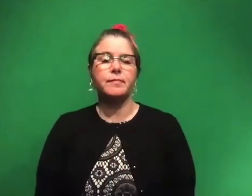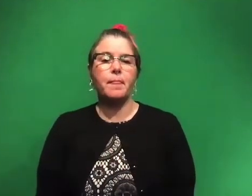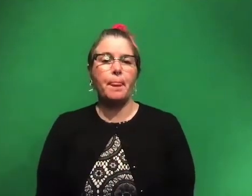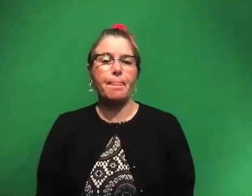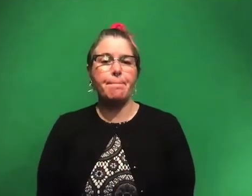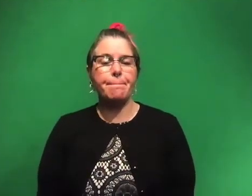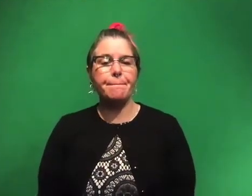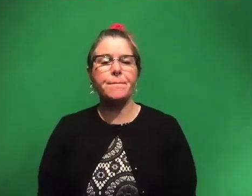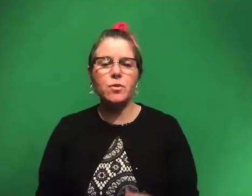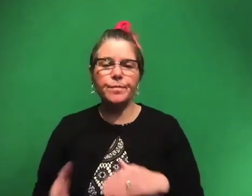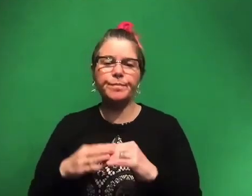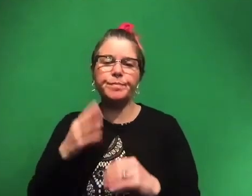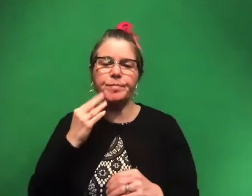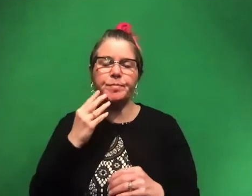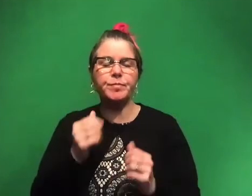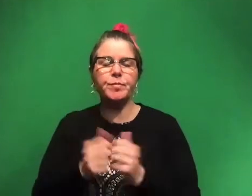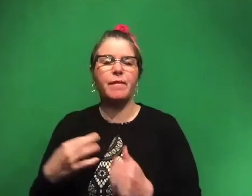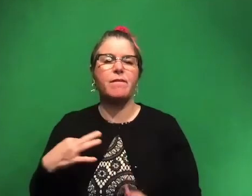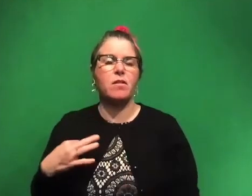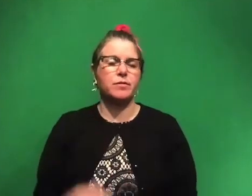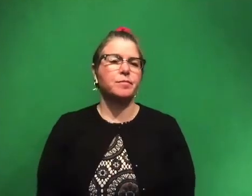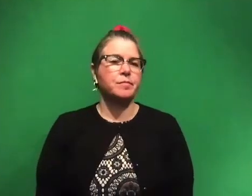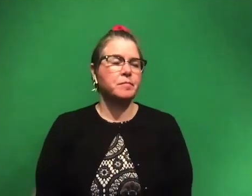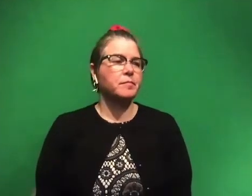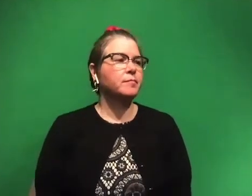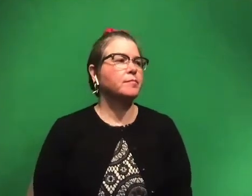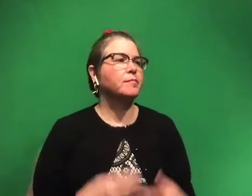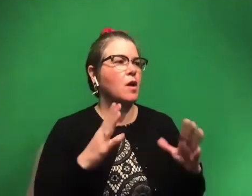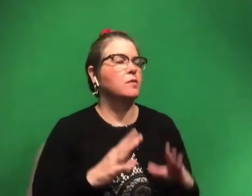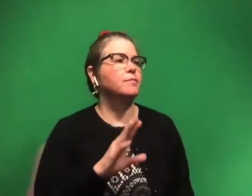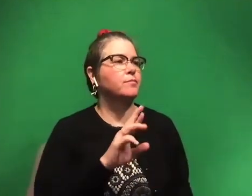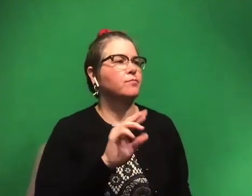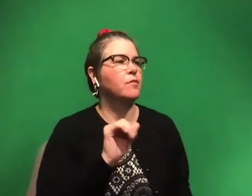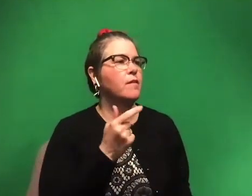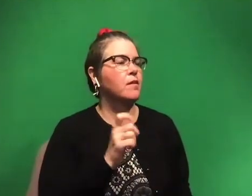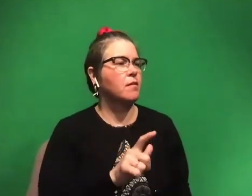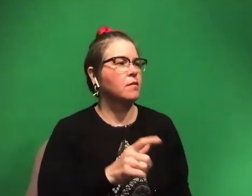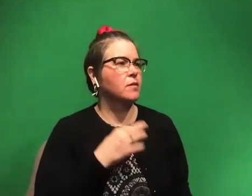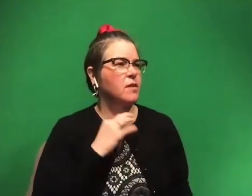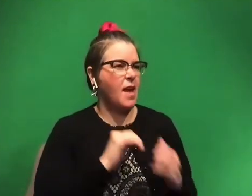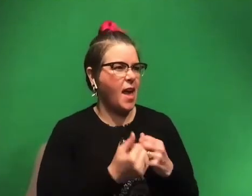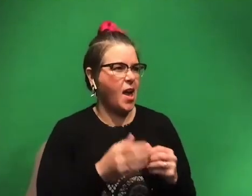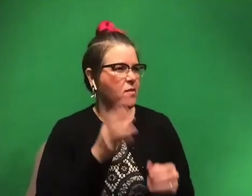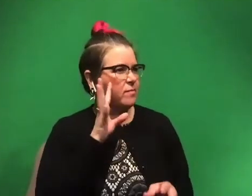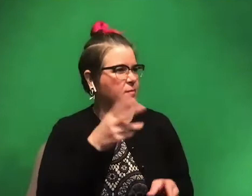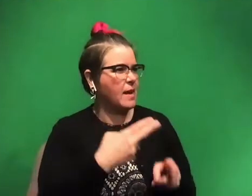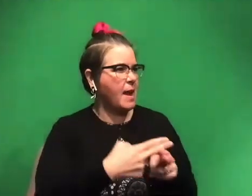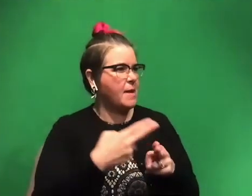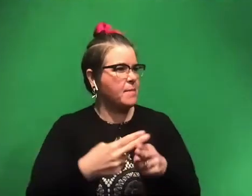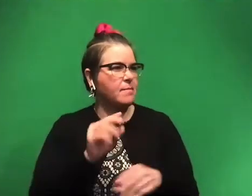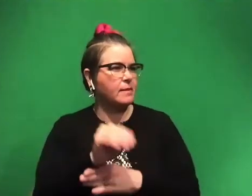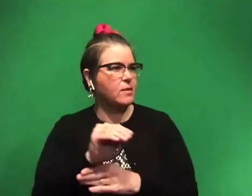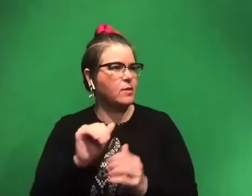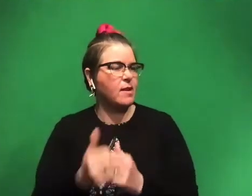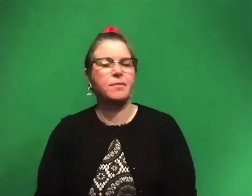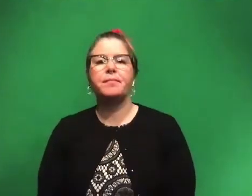get experience by volunteering. Awesome. Um, Raphael would like to know, how do you name the dinosaurs? Yeah. So